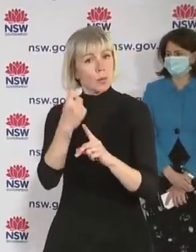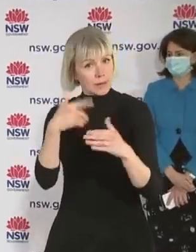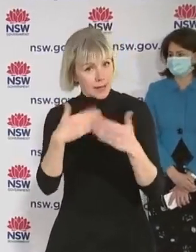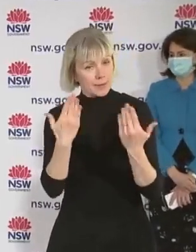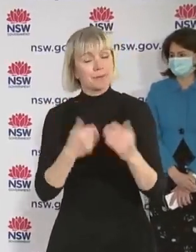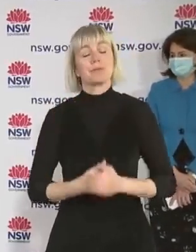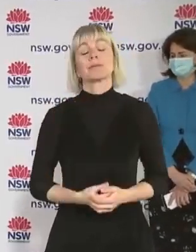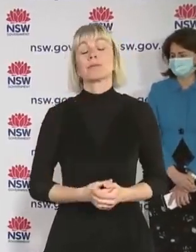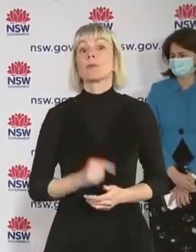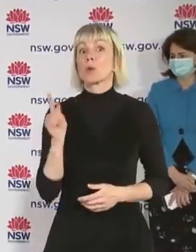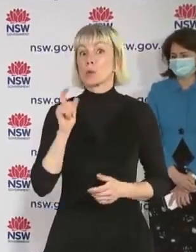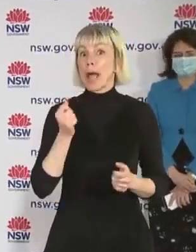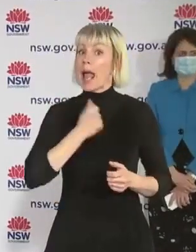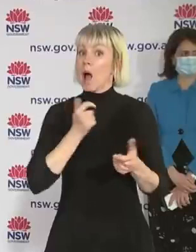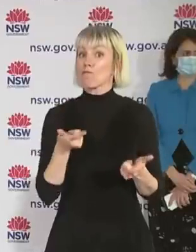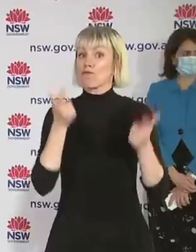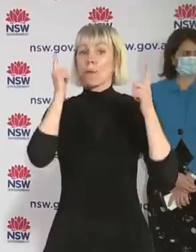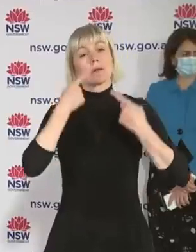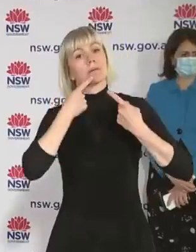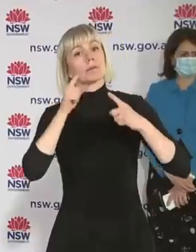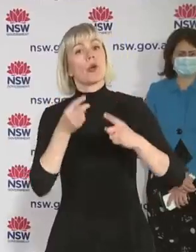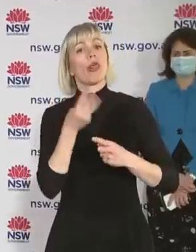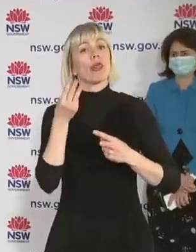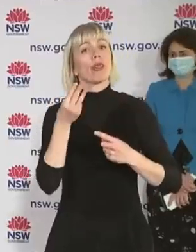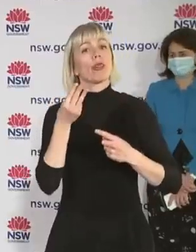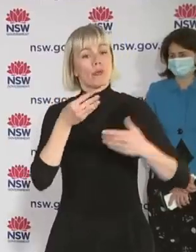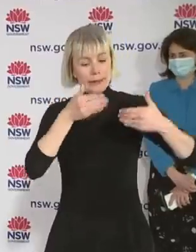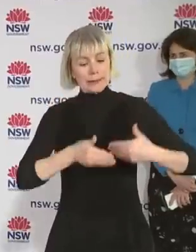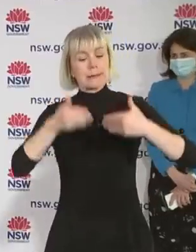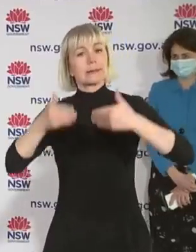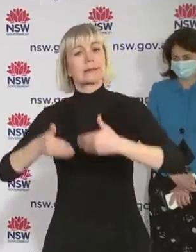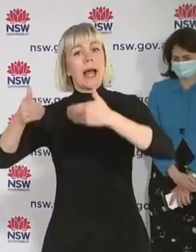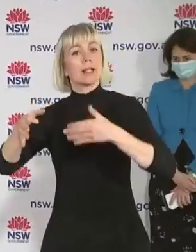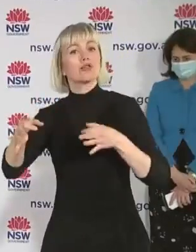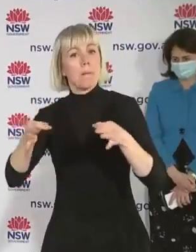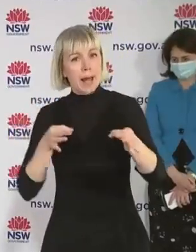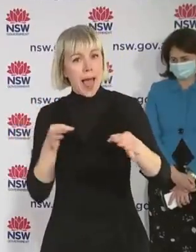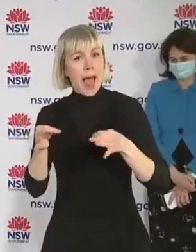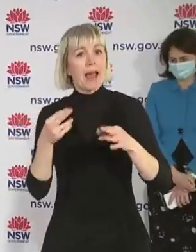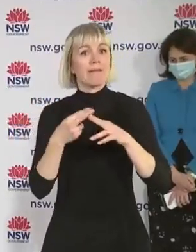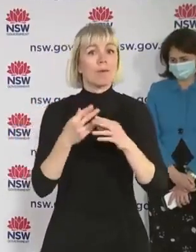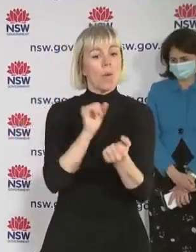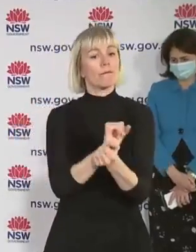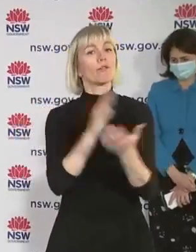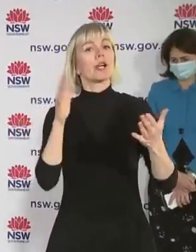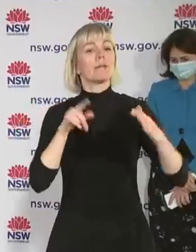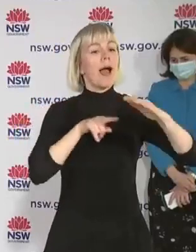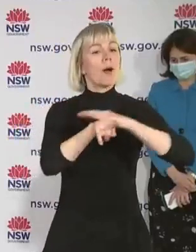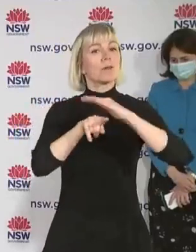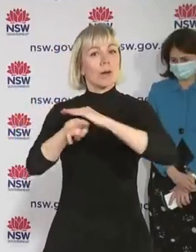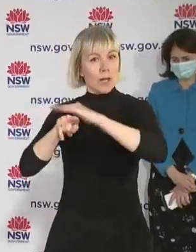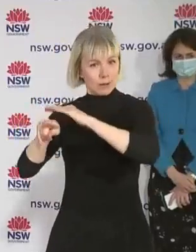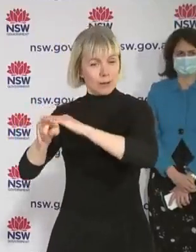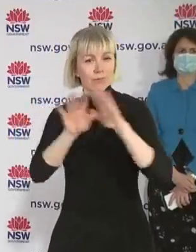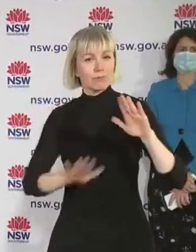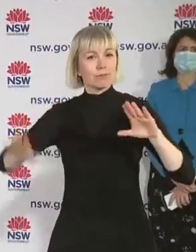outlined the three-stage roadmap for New South Wales, our blueprint for freedom right across the state. We previously have announced